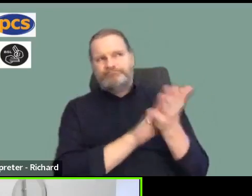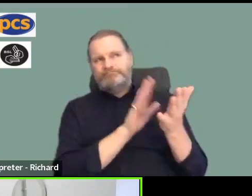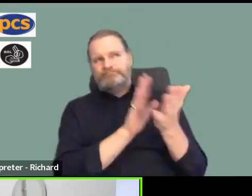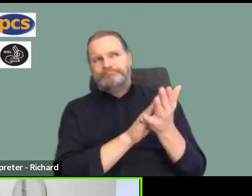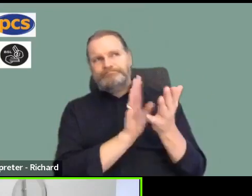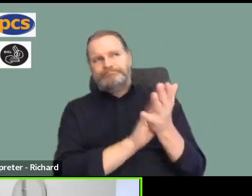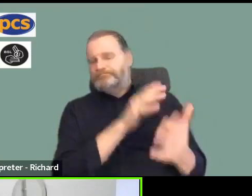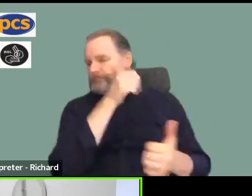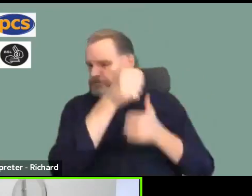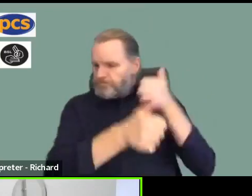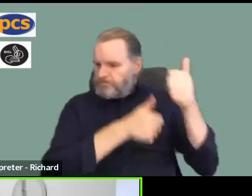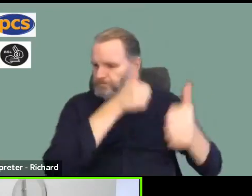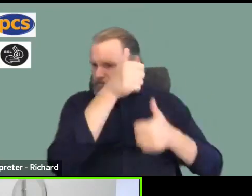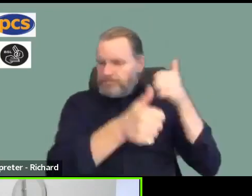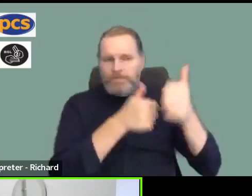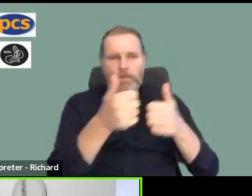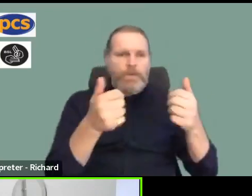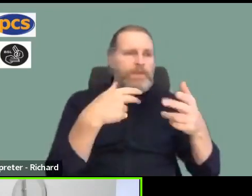of the media.